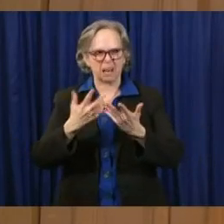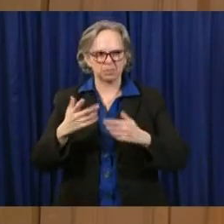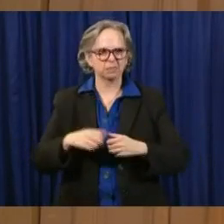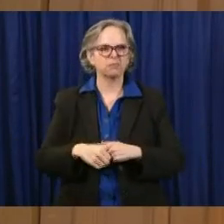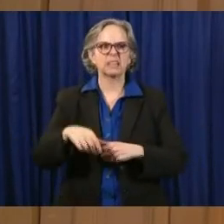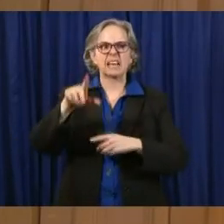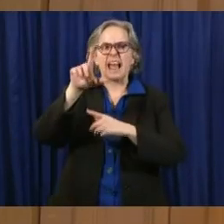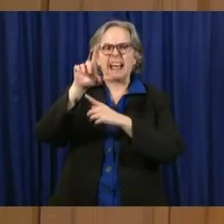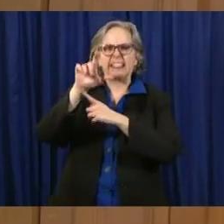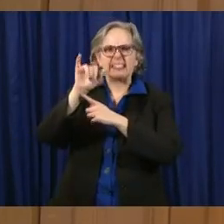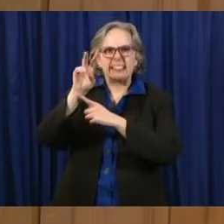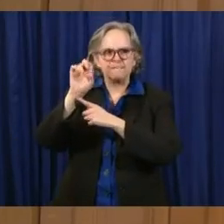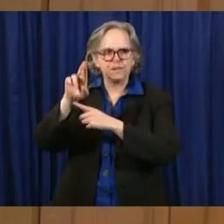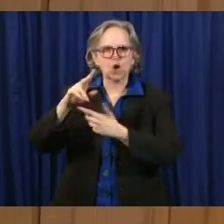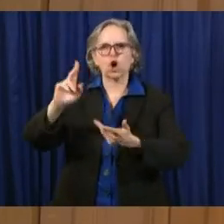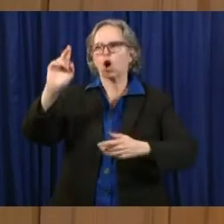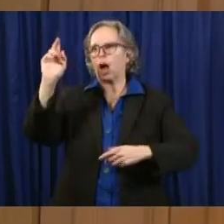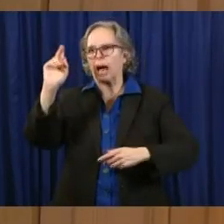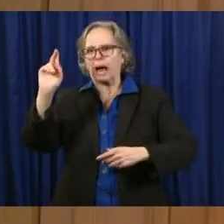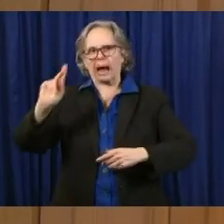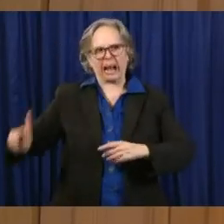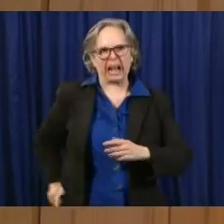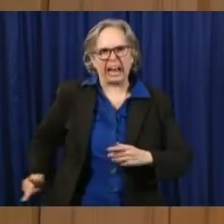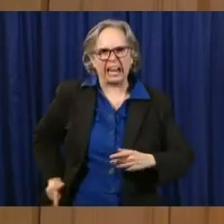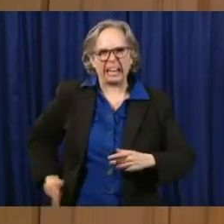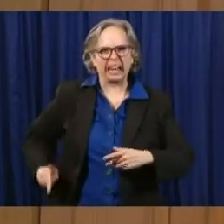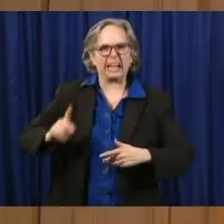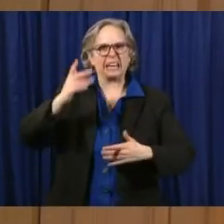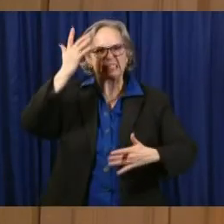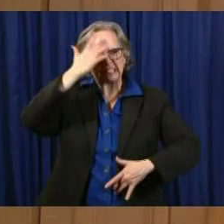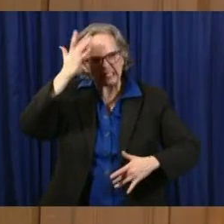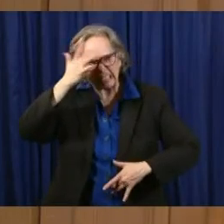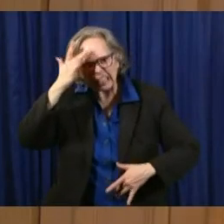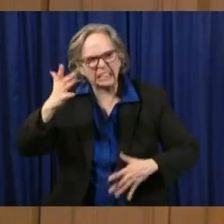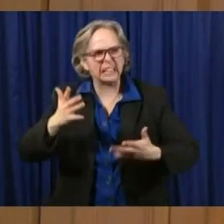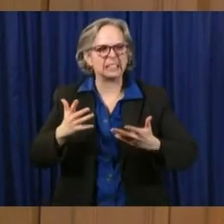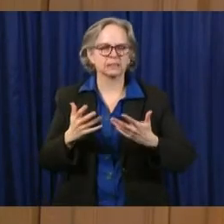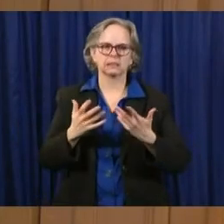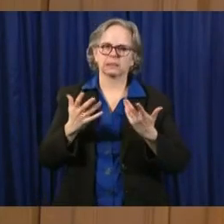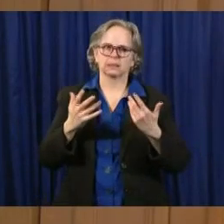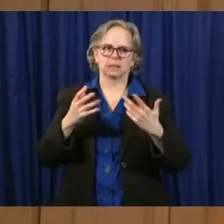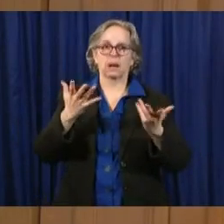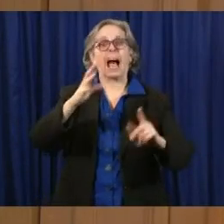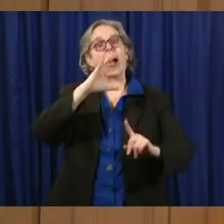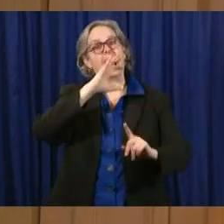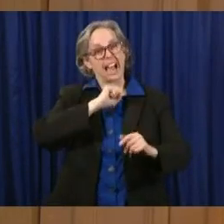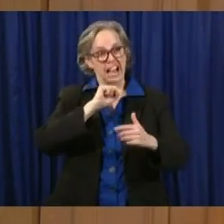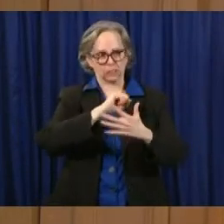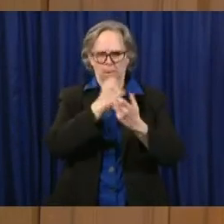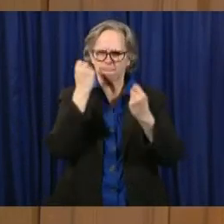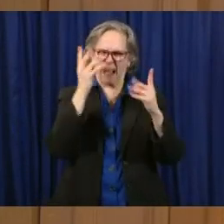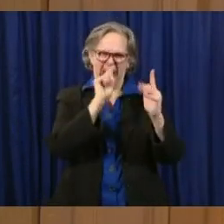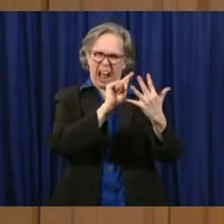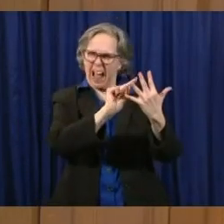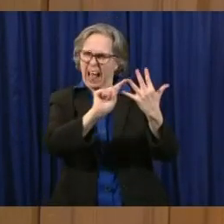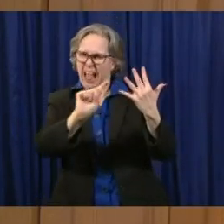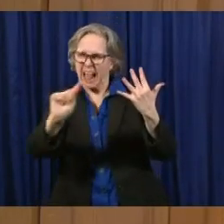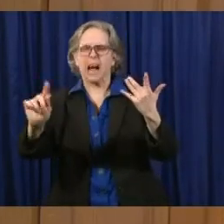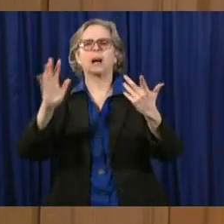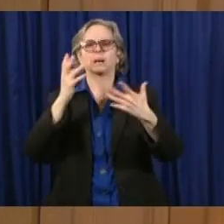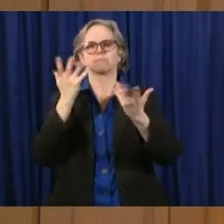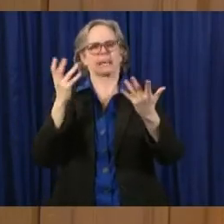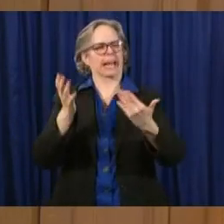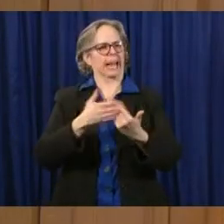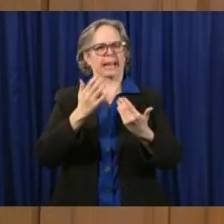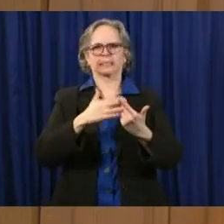so far from the science. Obviously aging, more at risk for any disease you're fighting off. So, you know, we know that